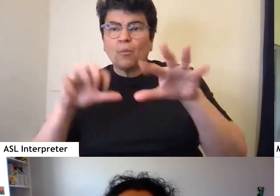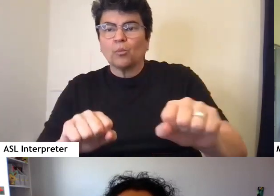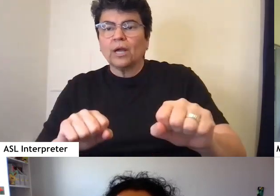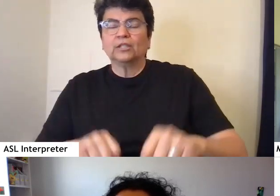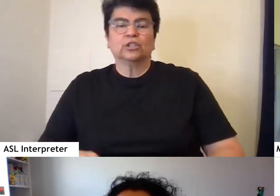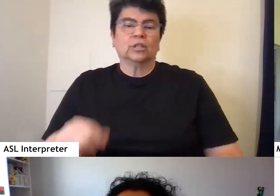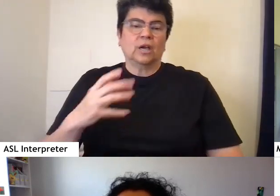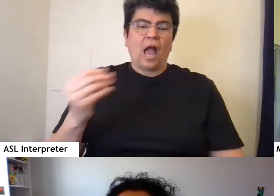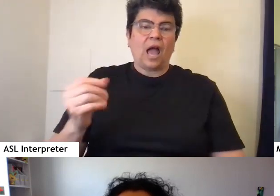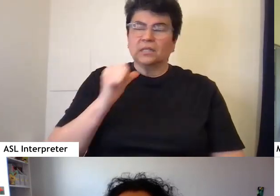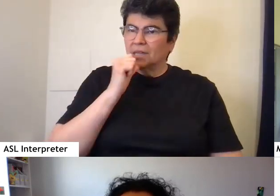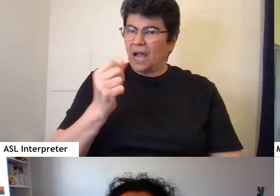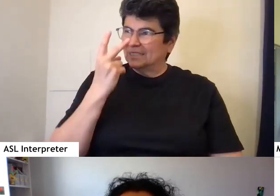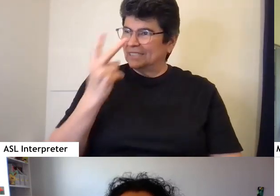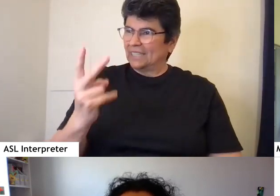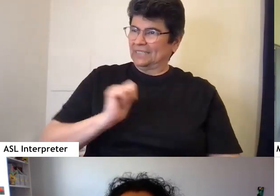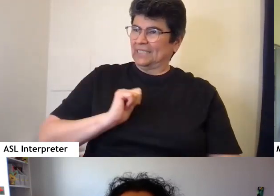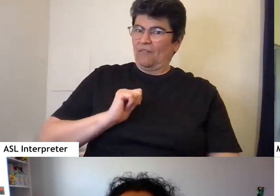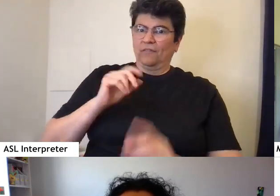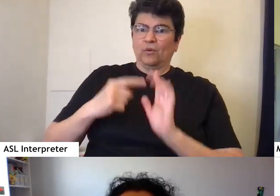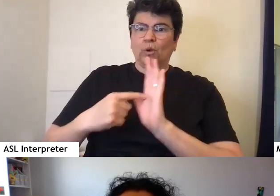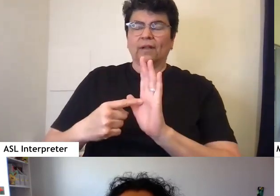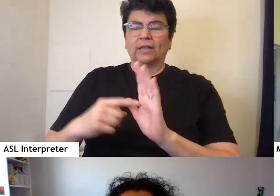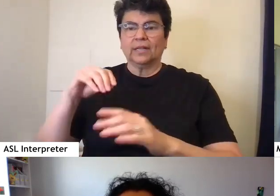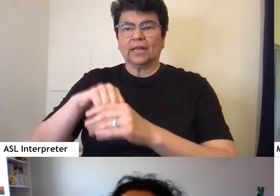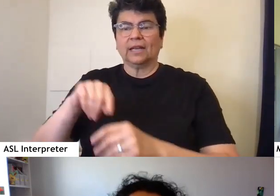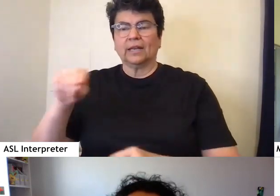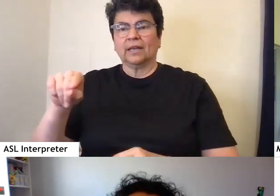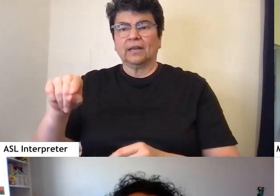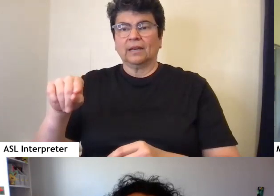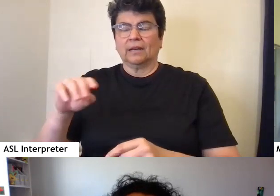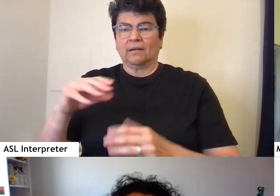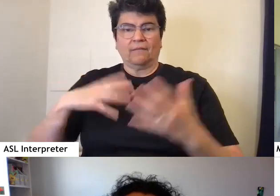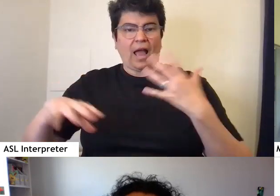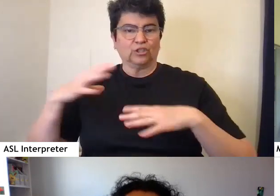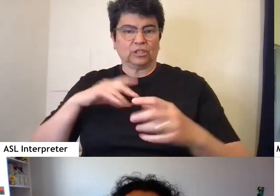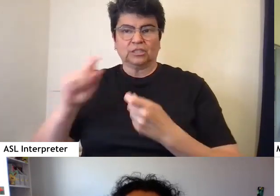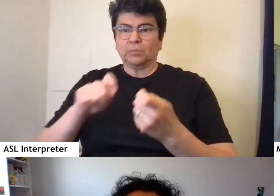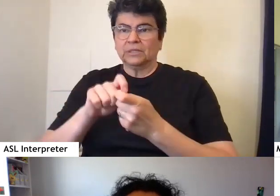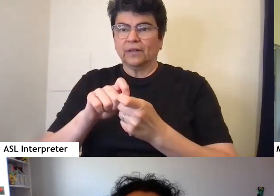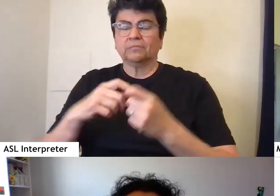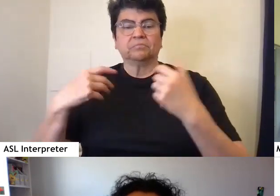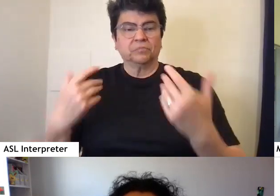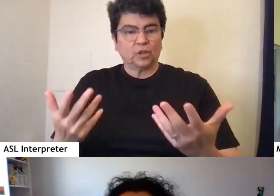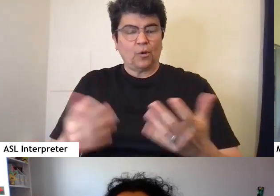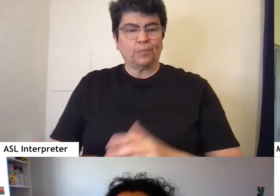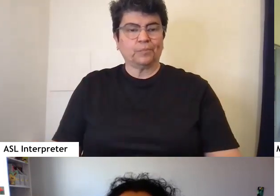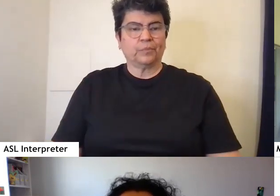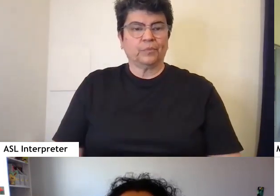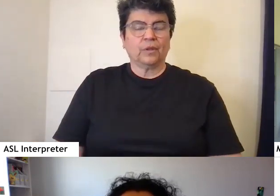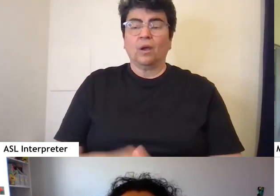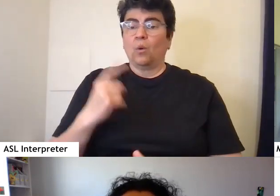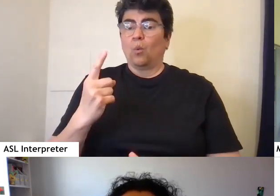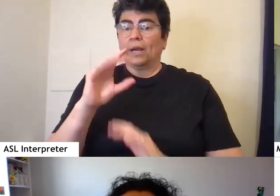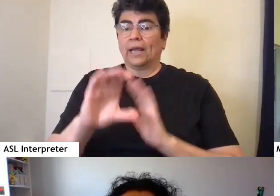not seeing oneself reflected in fashion specifically. So one of the